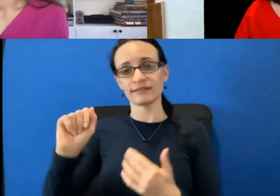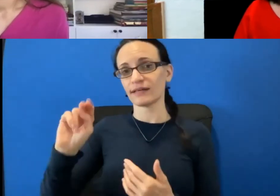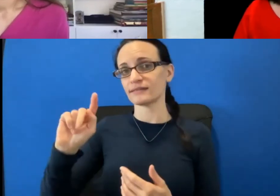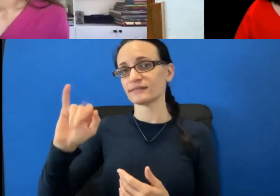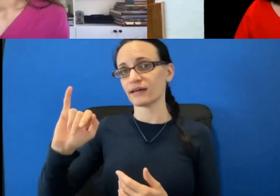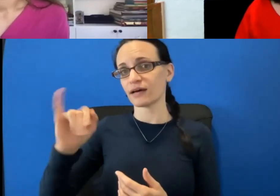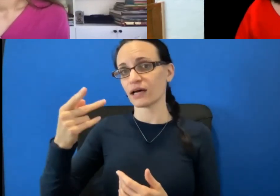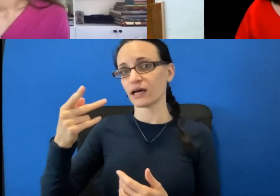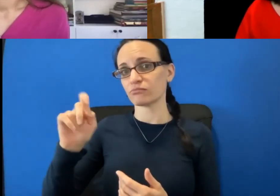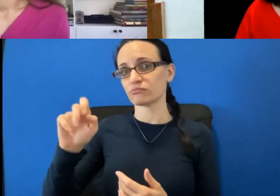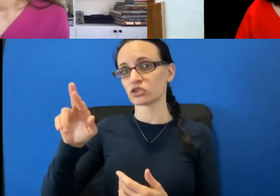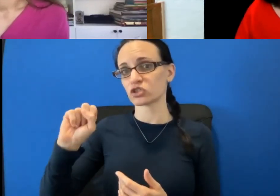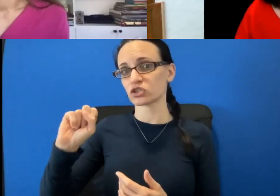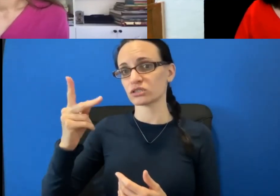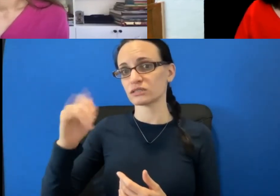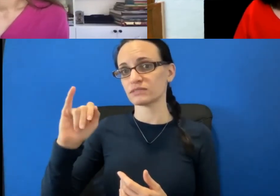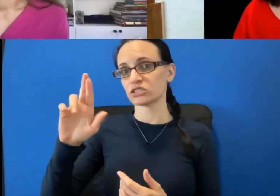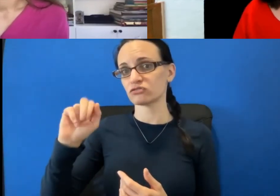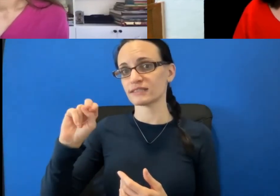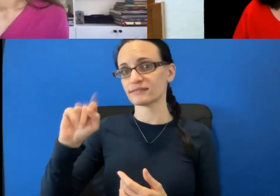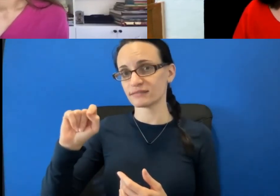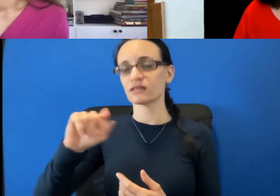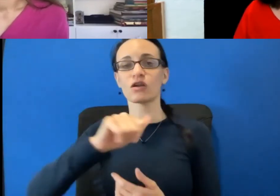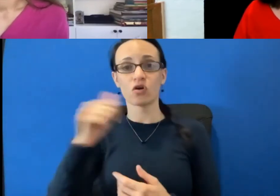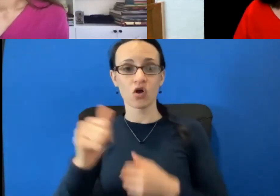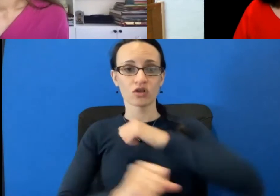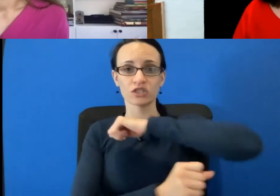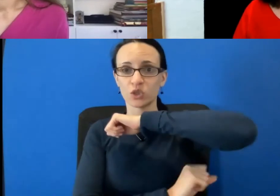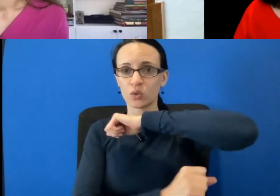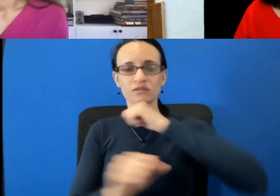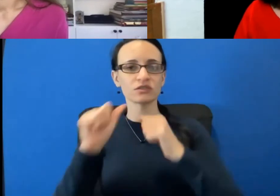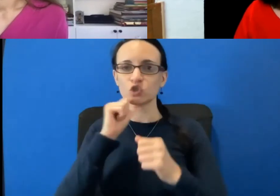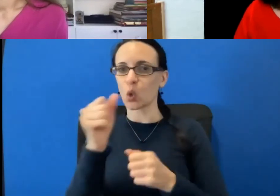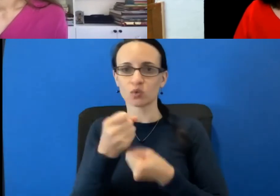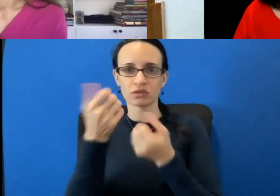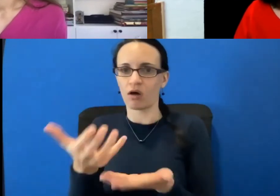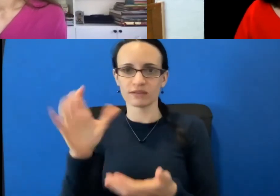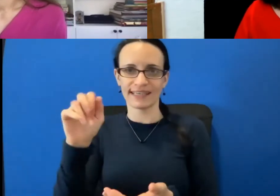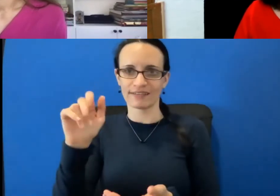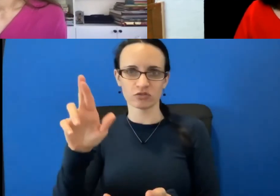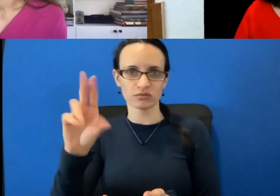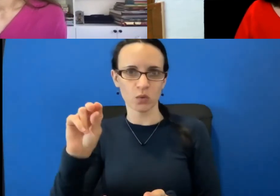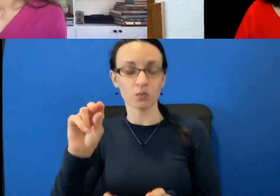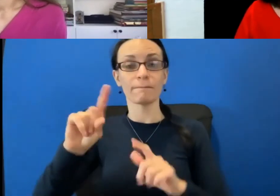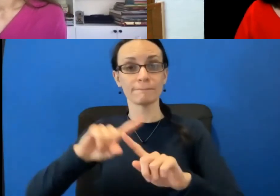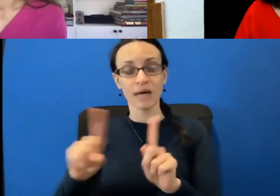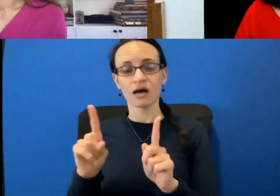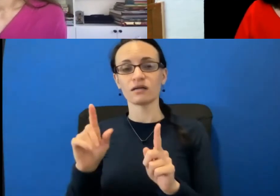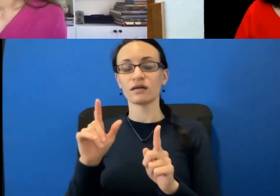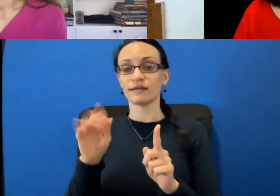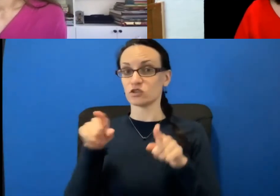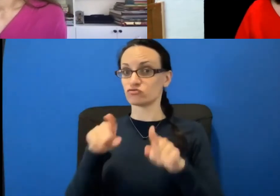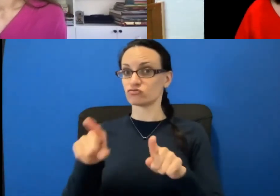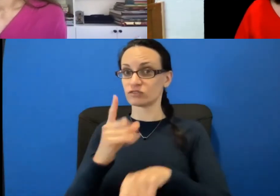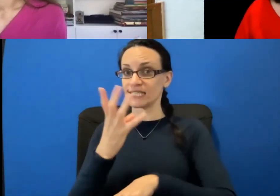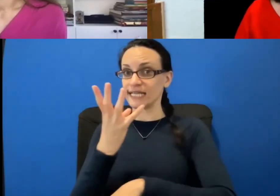and other deodorants are not carcinogenic. But whether during chemo, when your